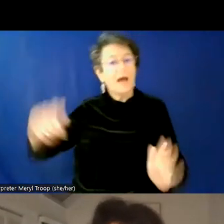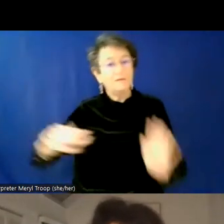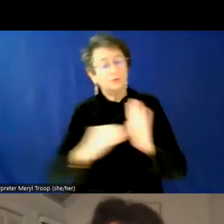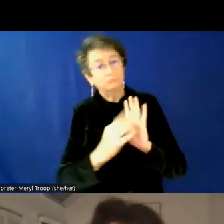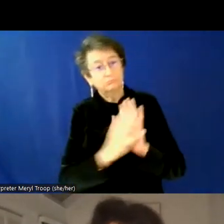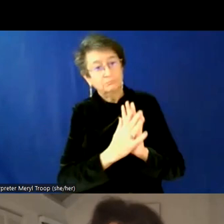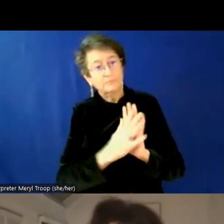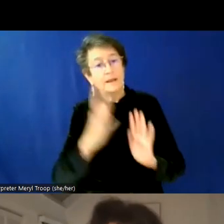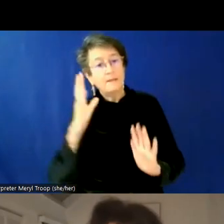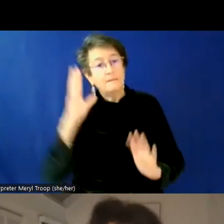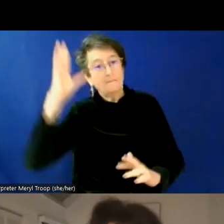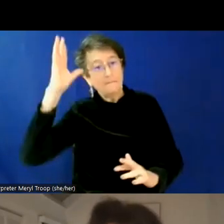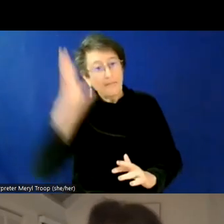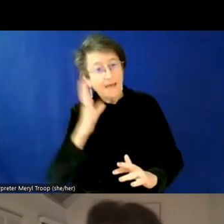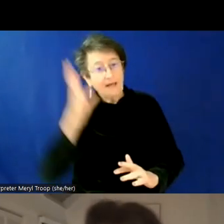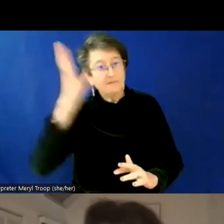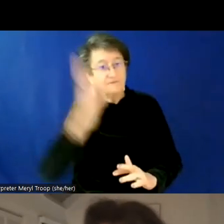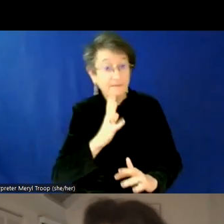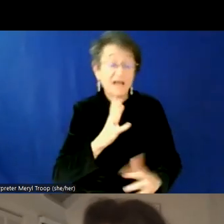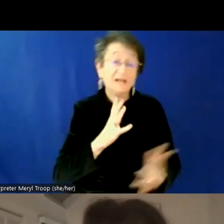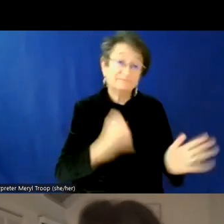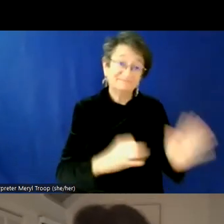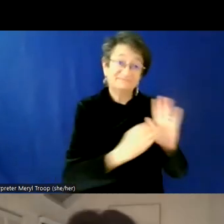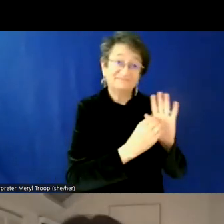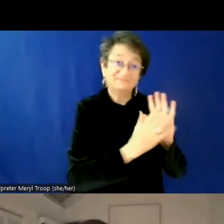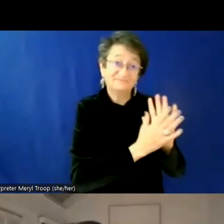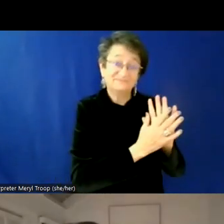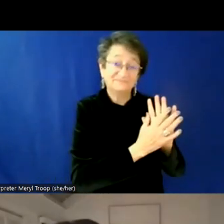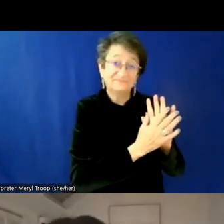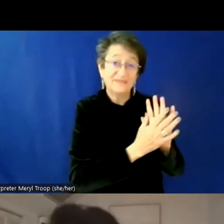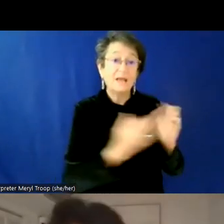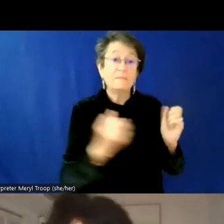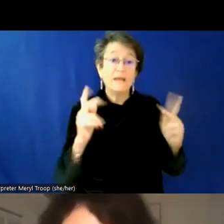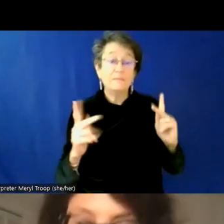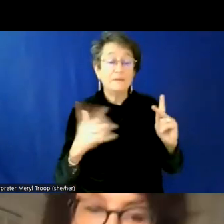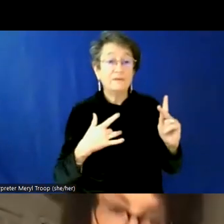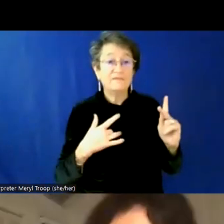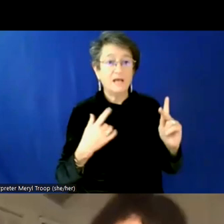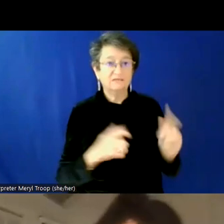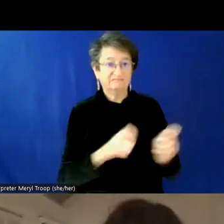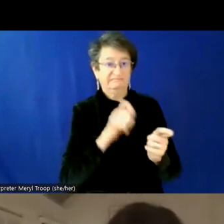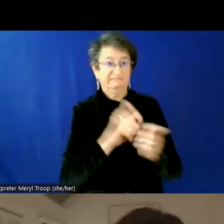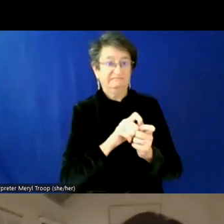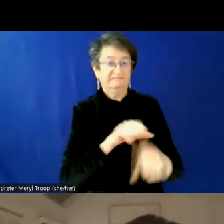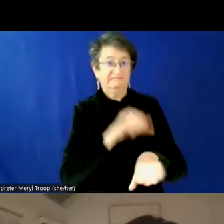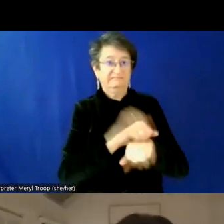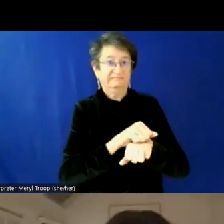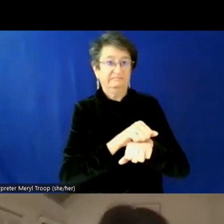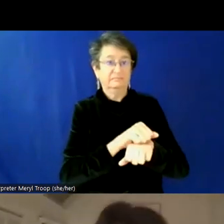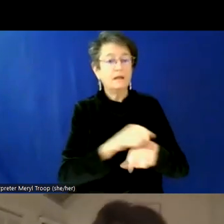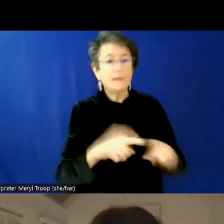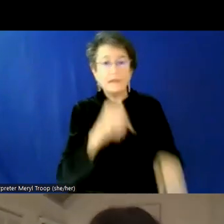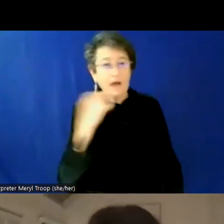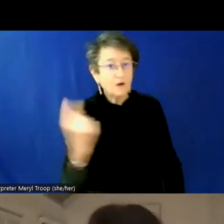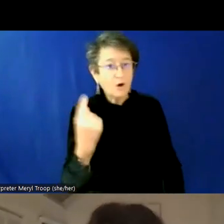um, that, to many feel as though they are immutable and however, they're not always accurate. And so we want to be able to